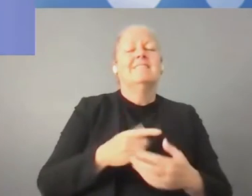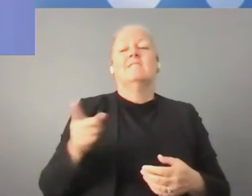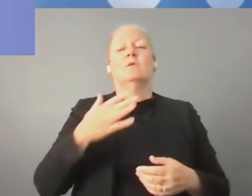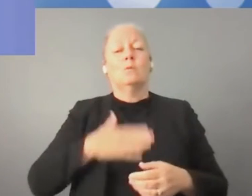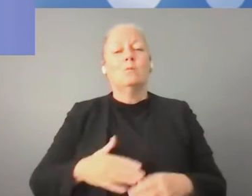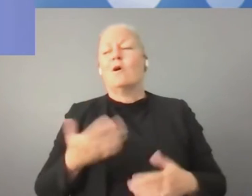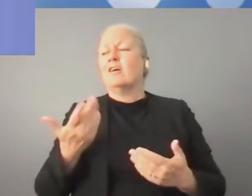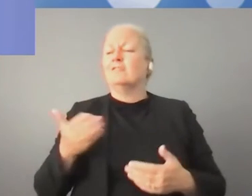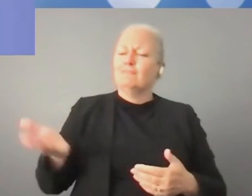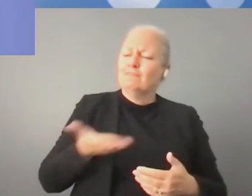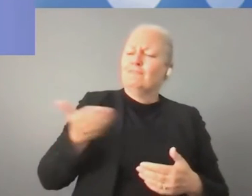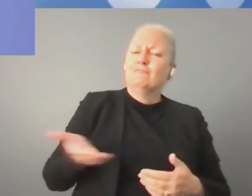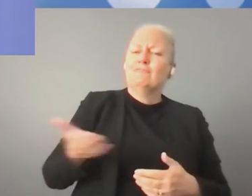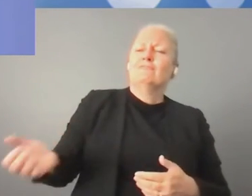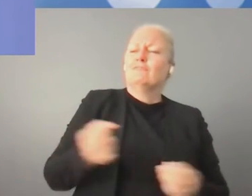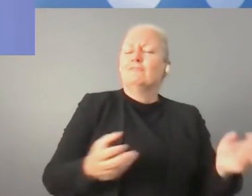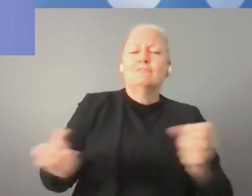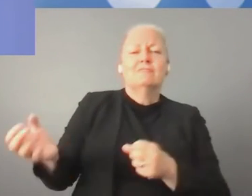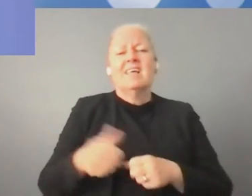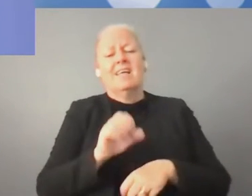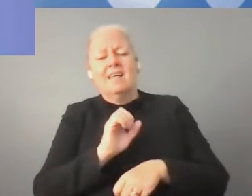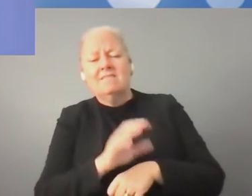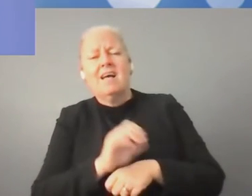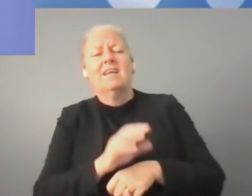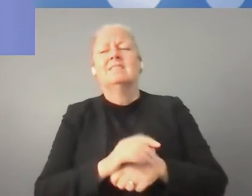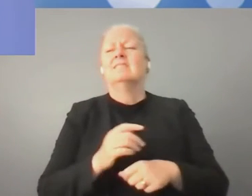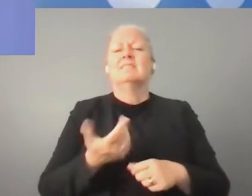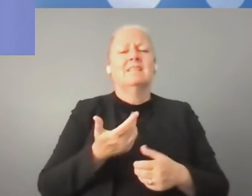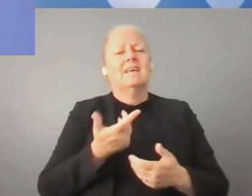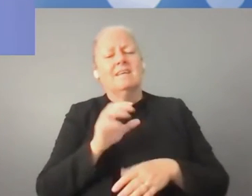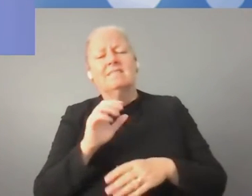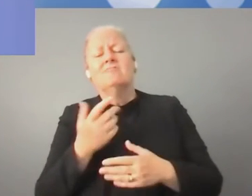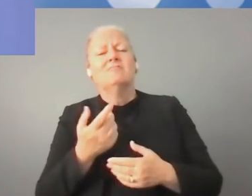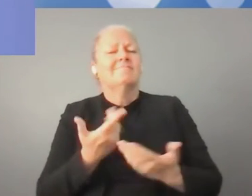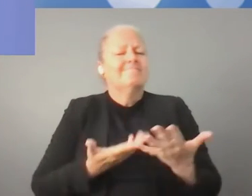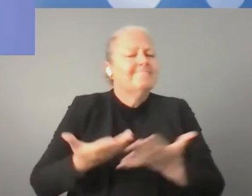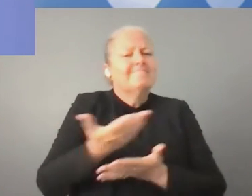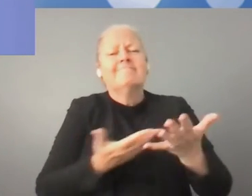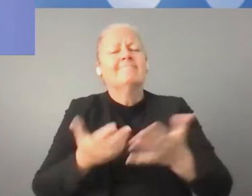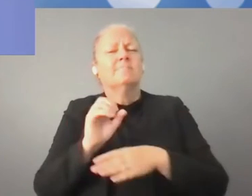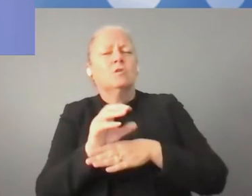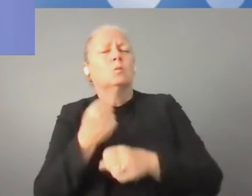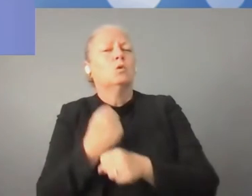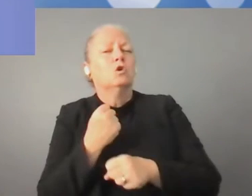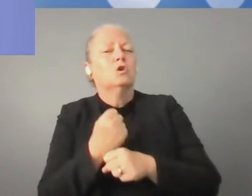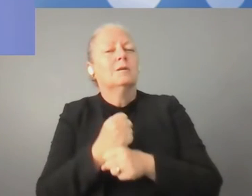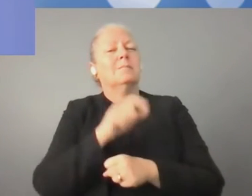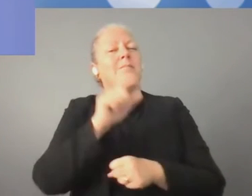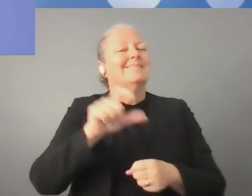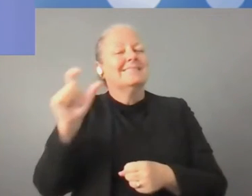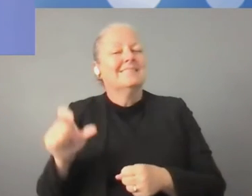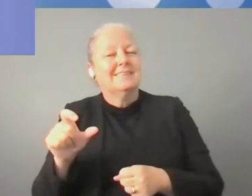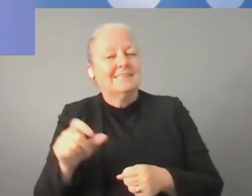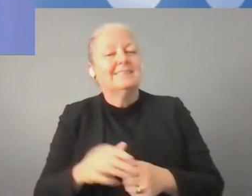advisors, consultants on digital transformation. And so there are public policies implemented in France